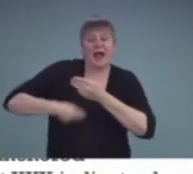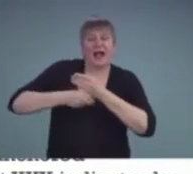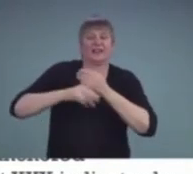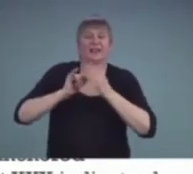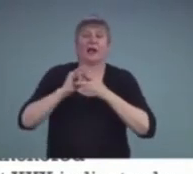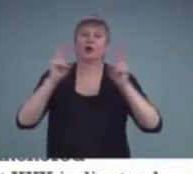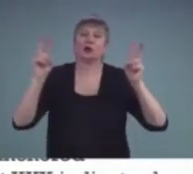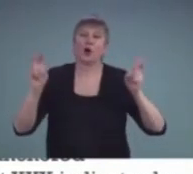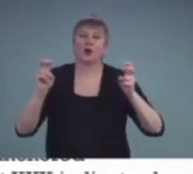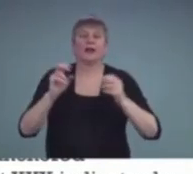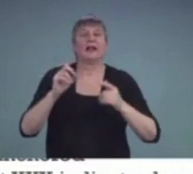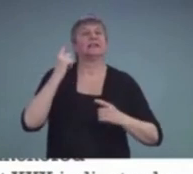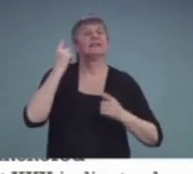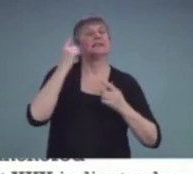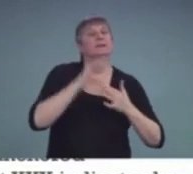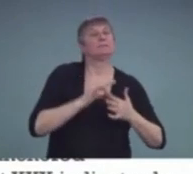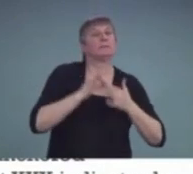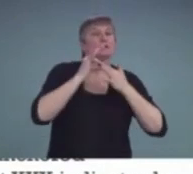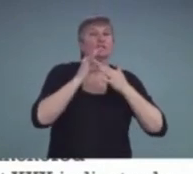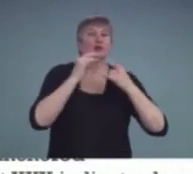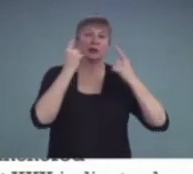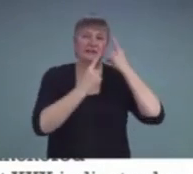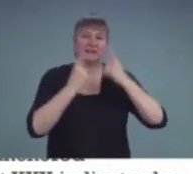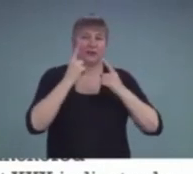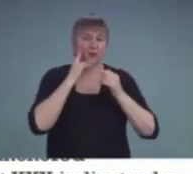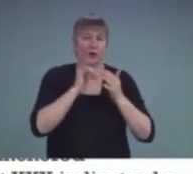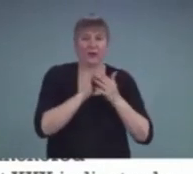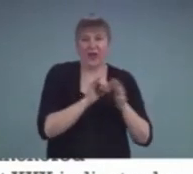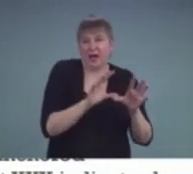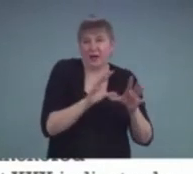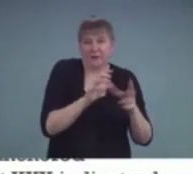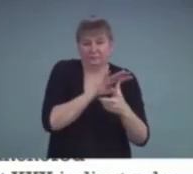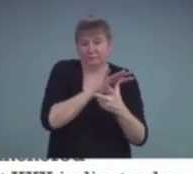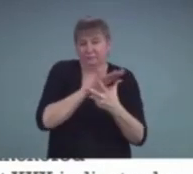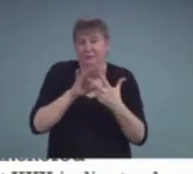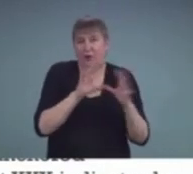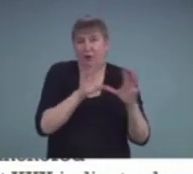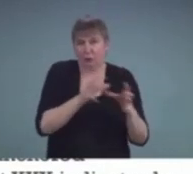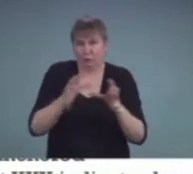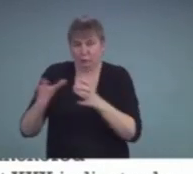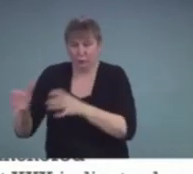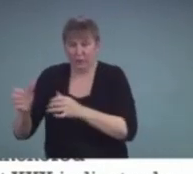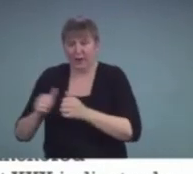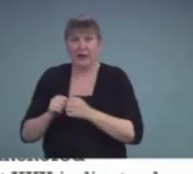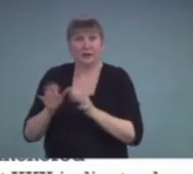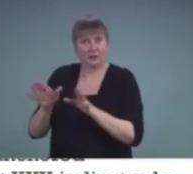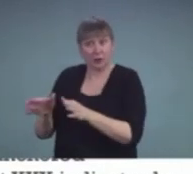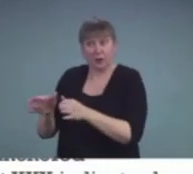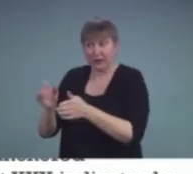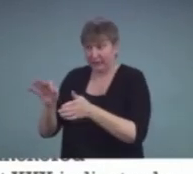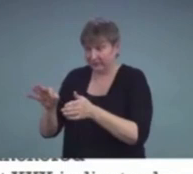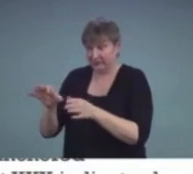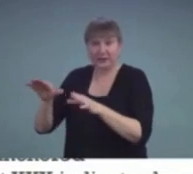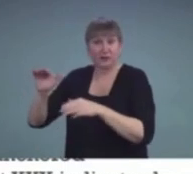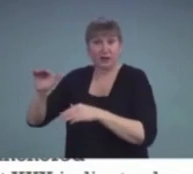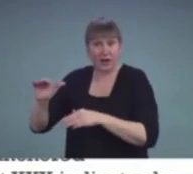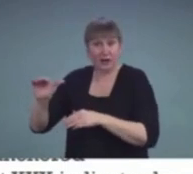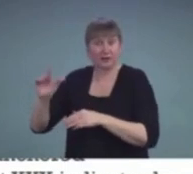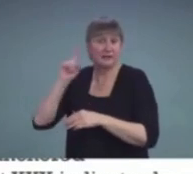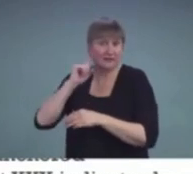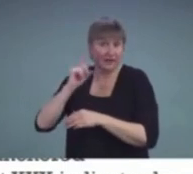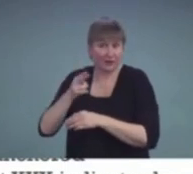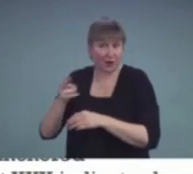each one of these populations. And for the child who's deaf or hard of hearing, it allows us to more